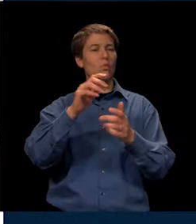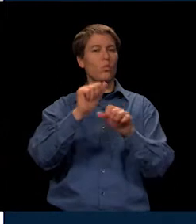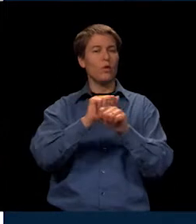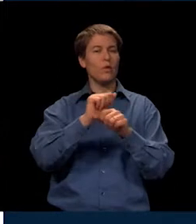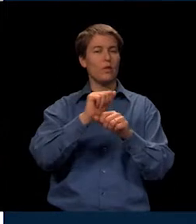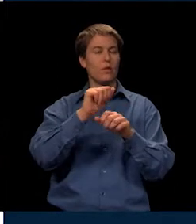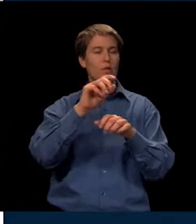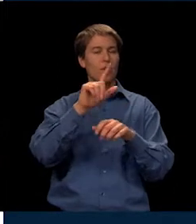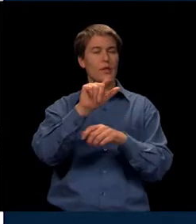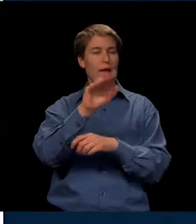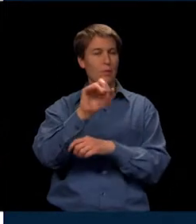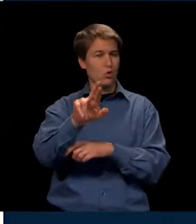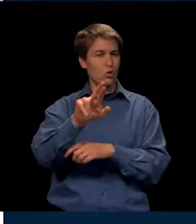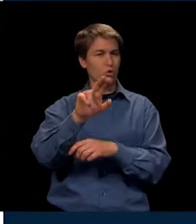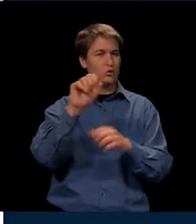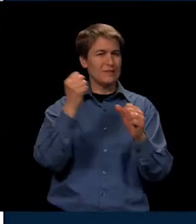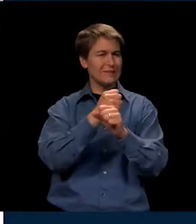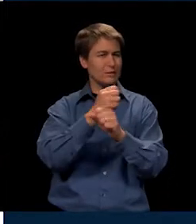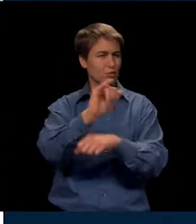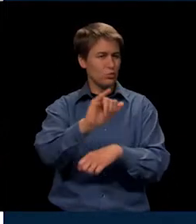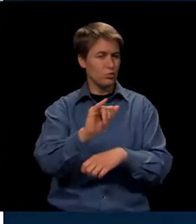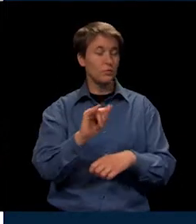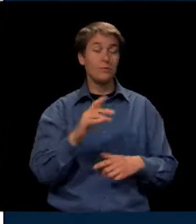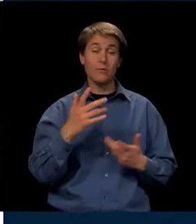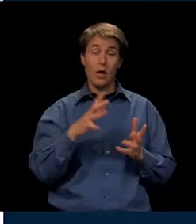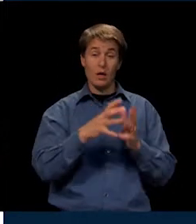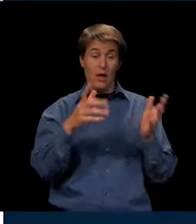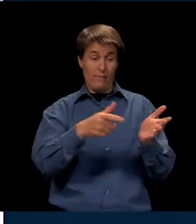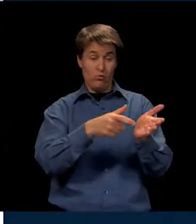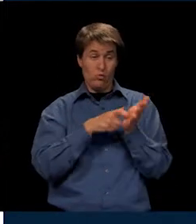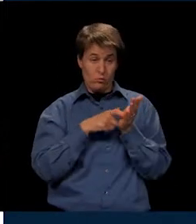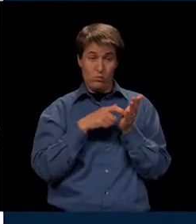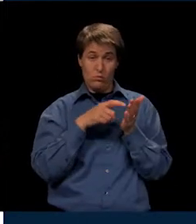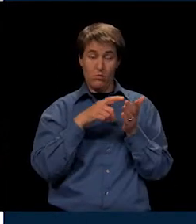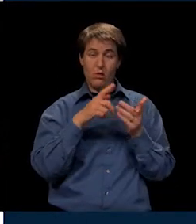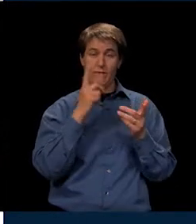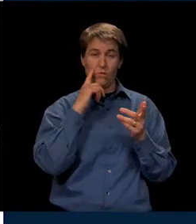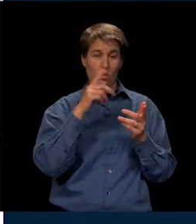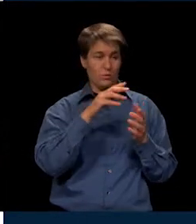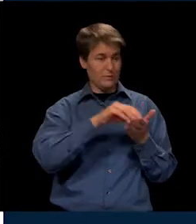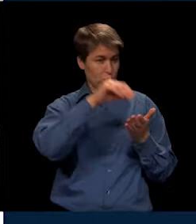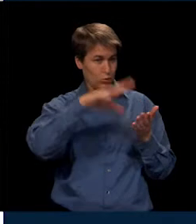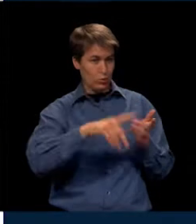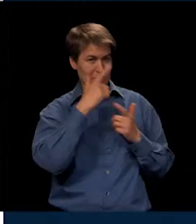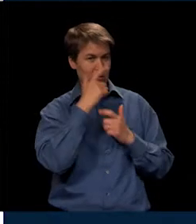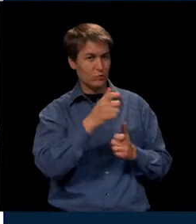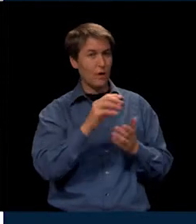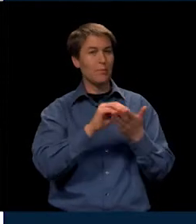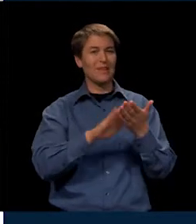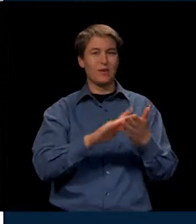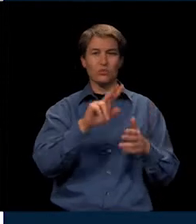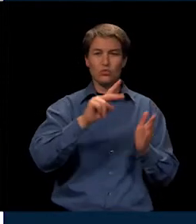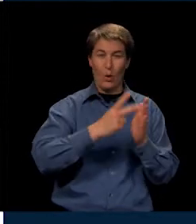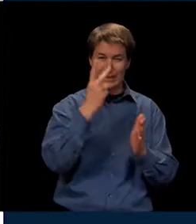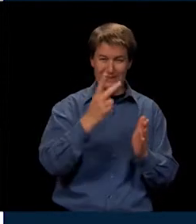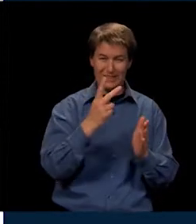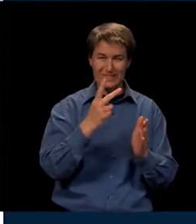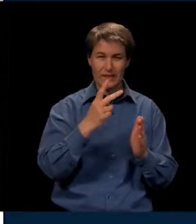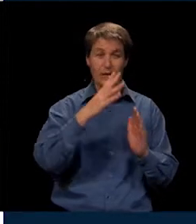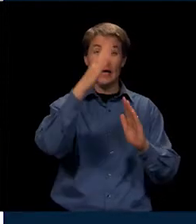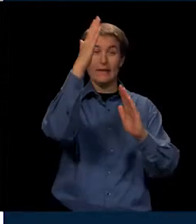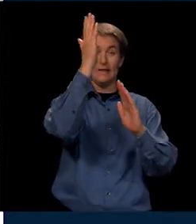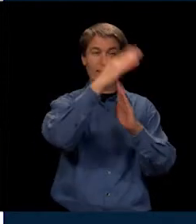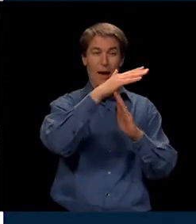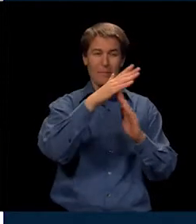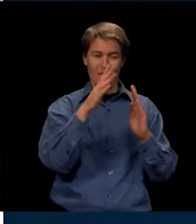We had lots of criteria for making sure when we picked programs, of course, student interest, and you notice I put that twice, student interest at the top and